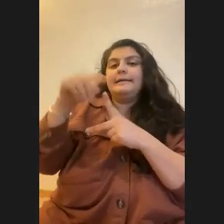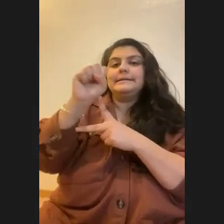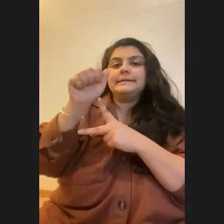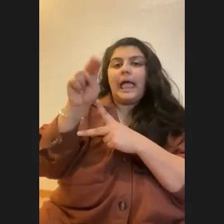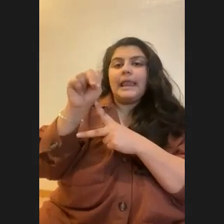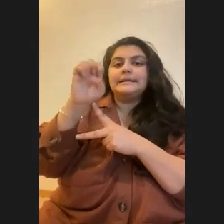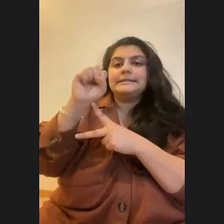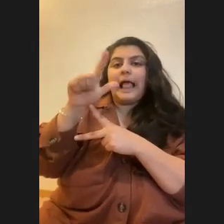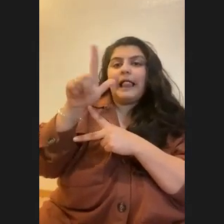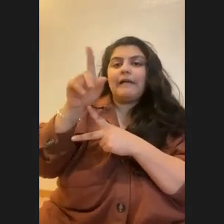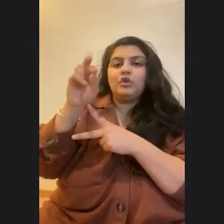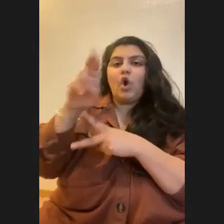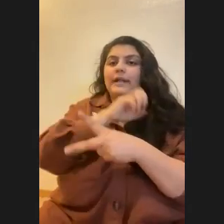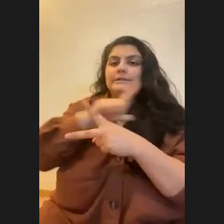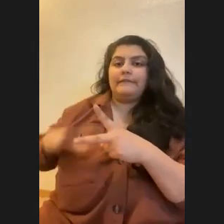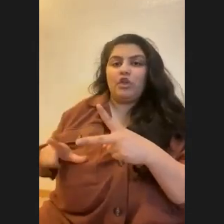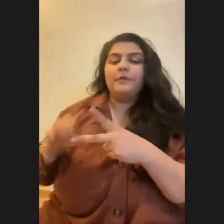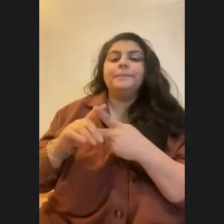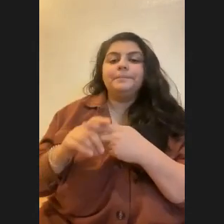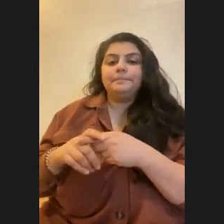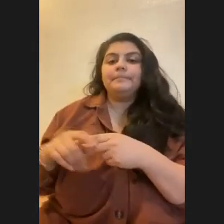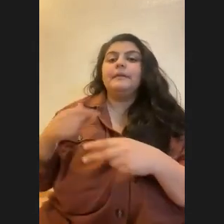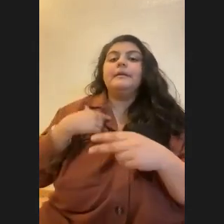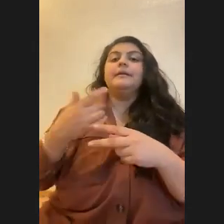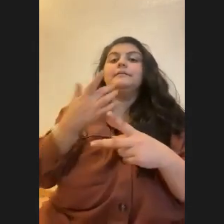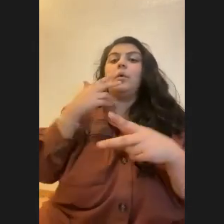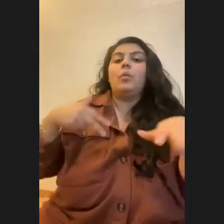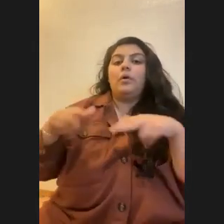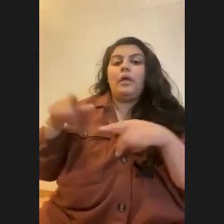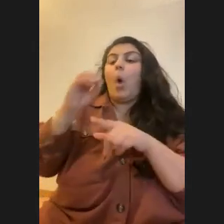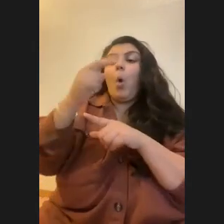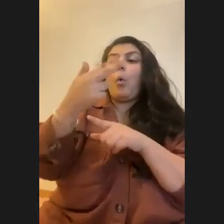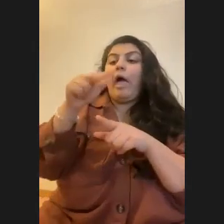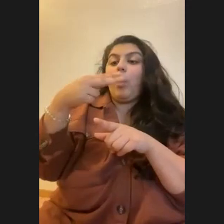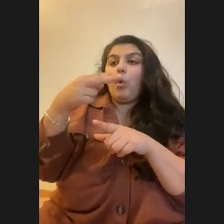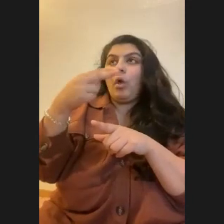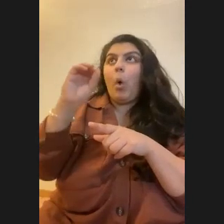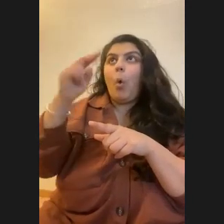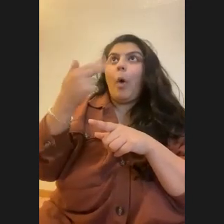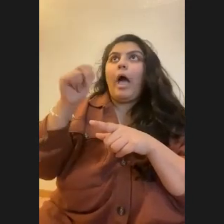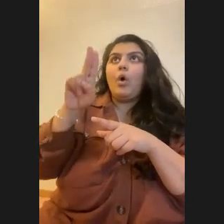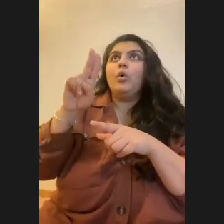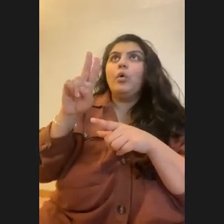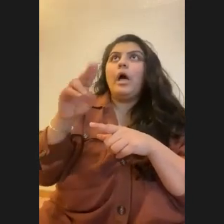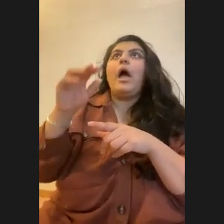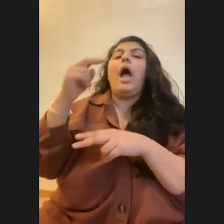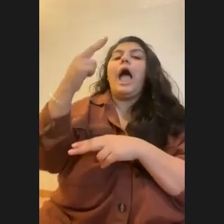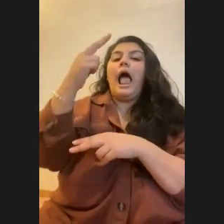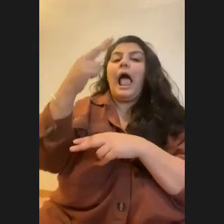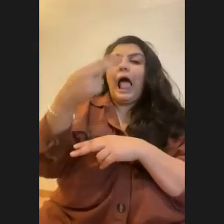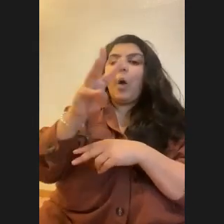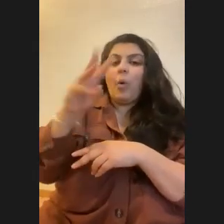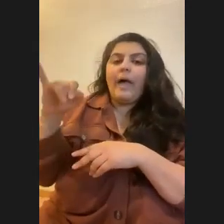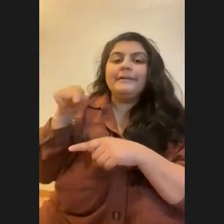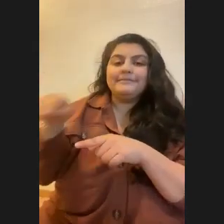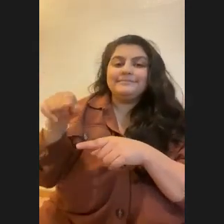I think my favorite place so far has been Oahu, Hawaii. We stay on like a little research island. So we like take the ferry over and we like stay in the like student